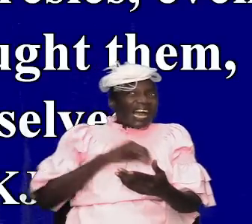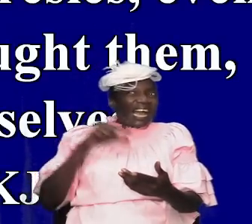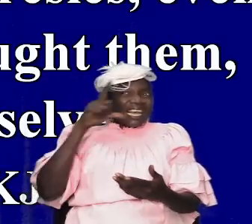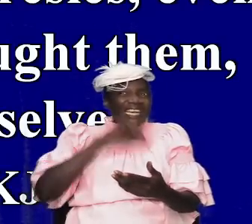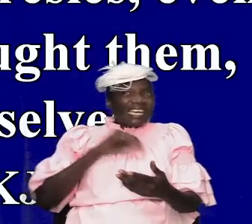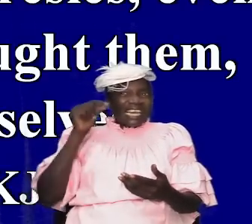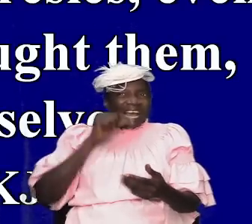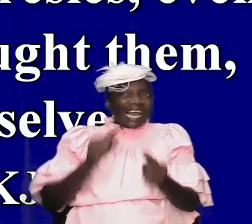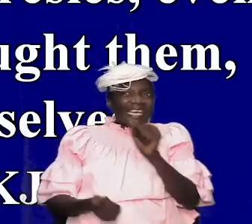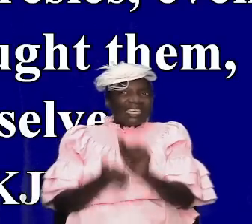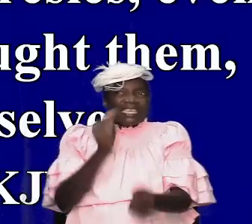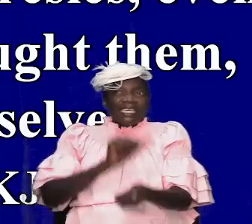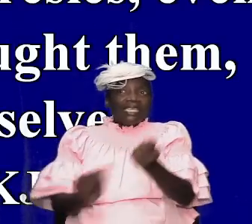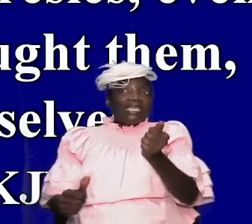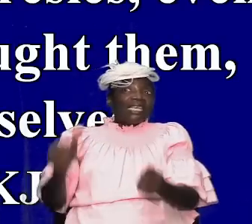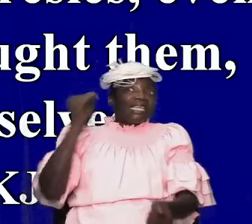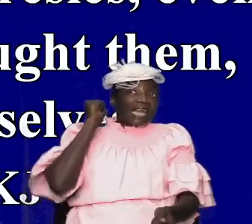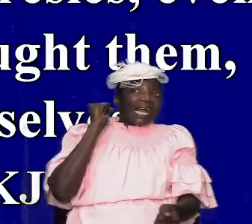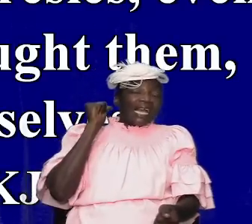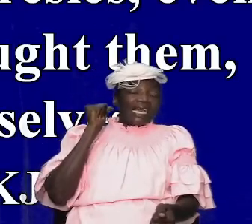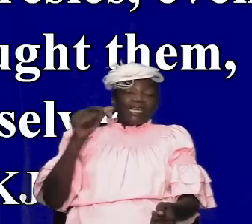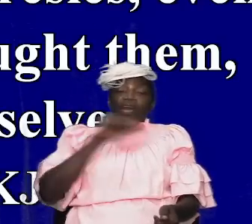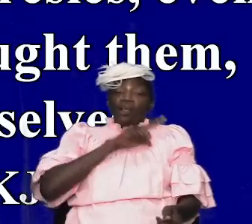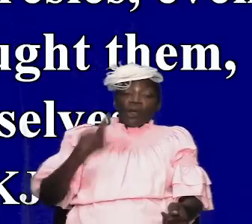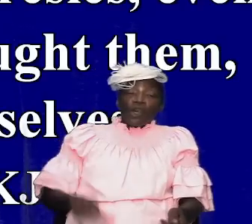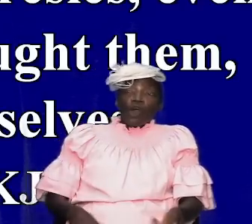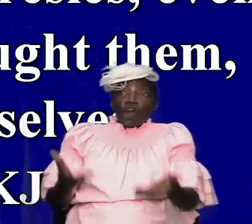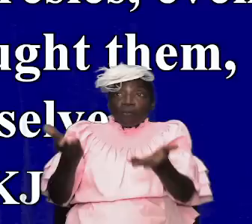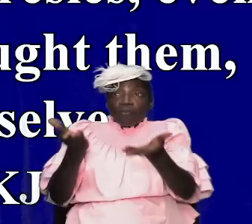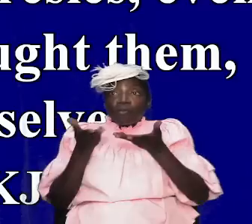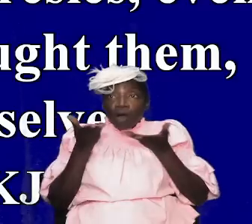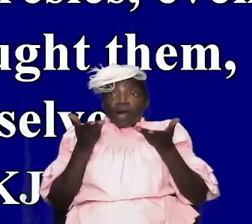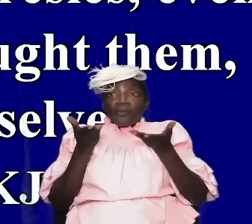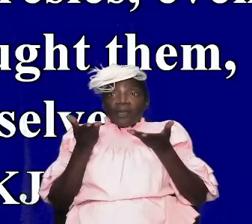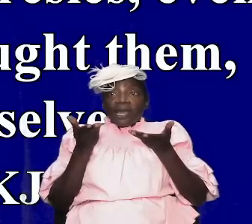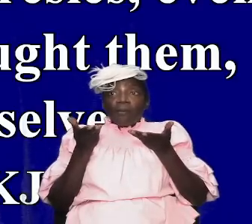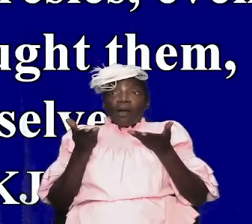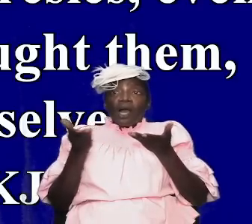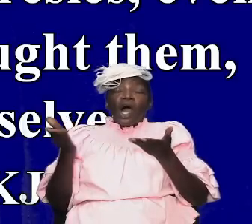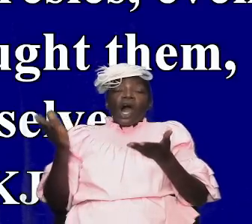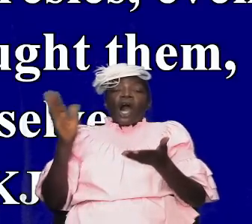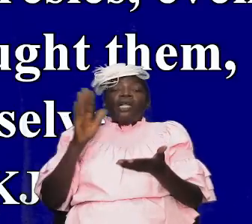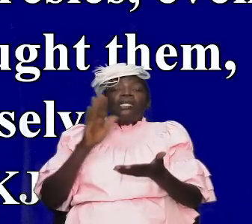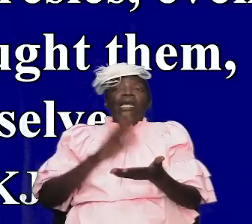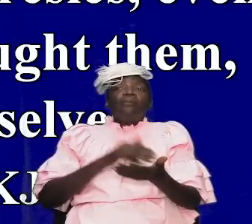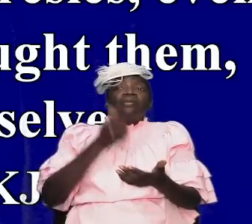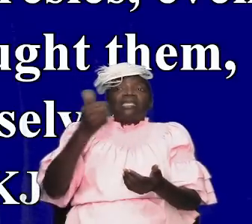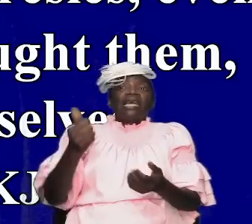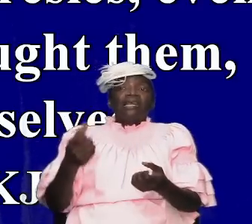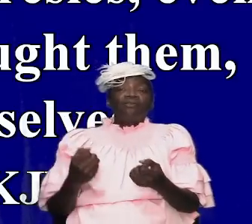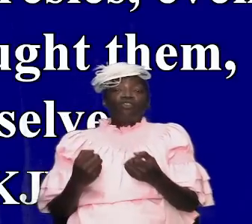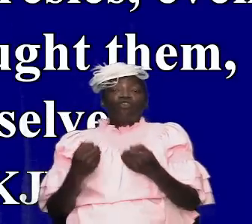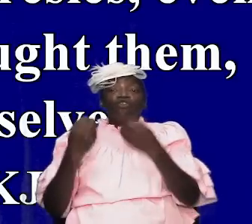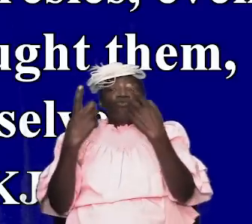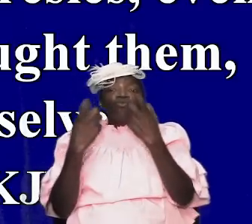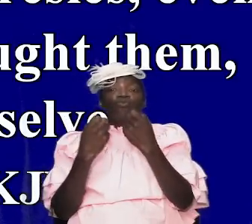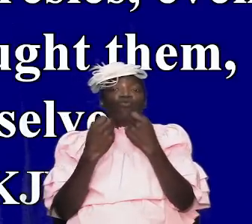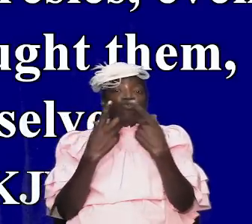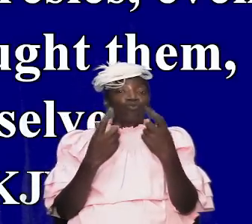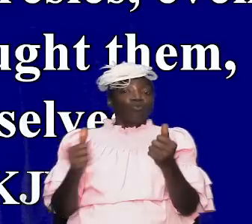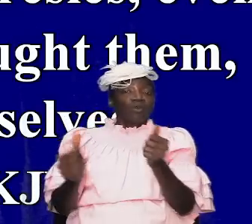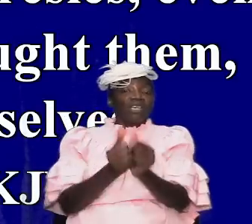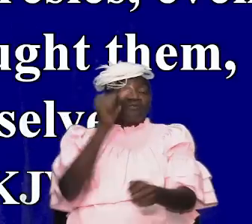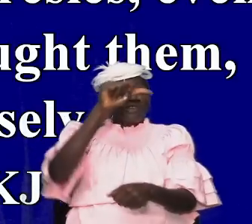denying the lord that brought them and bring upon themselves a swift destruction